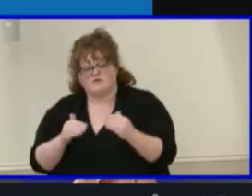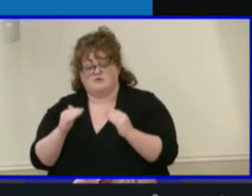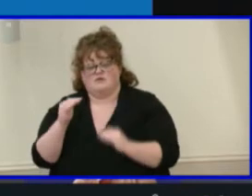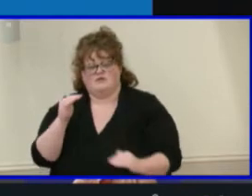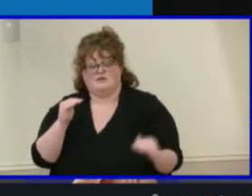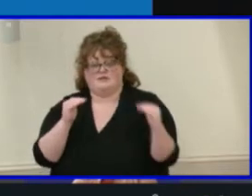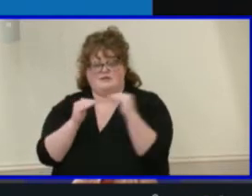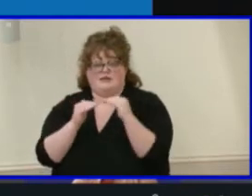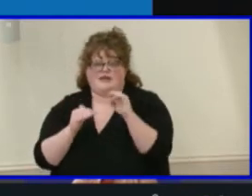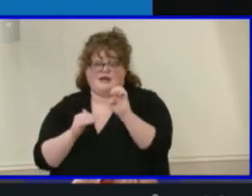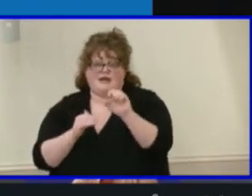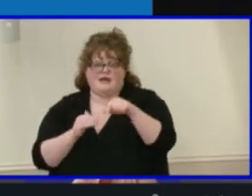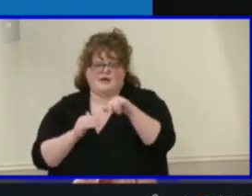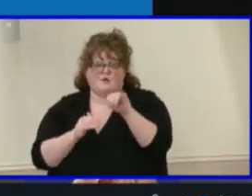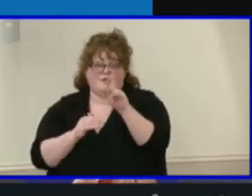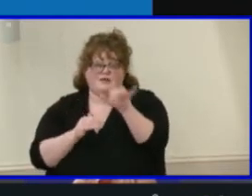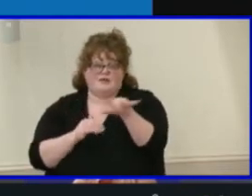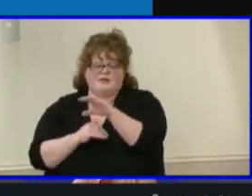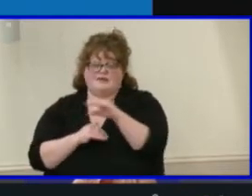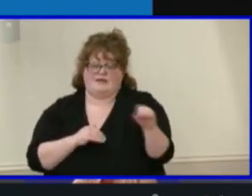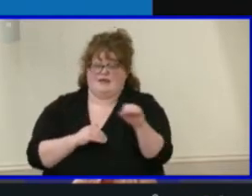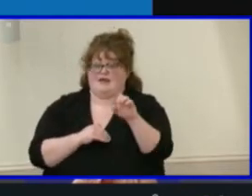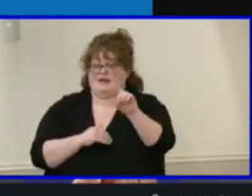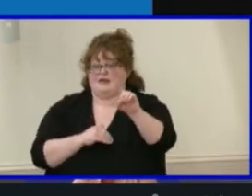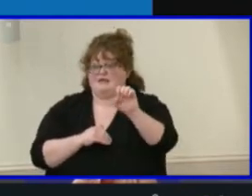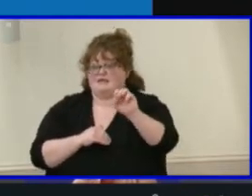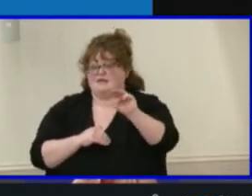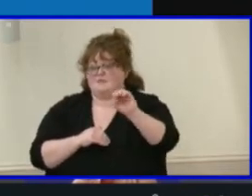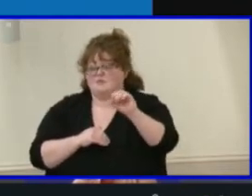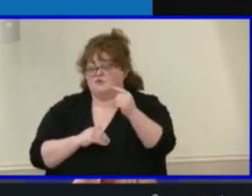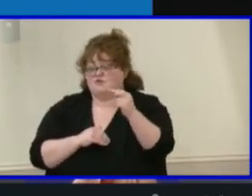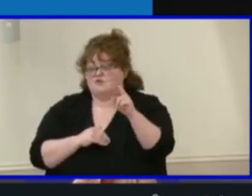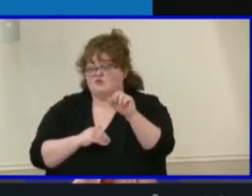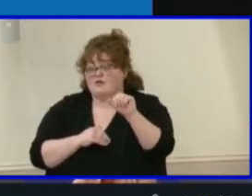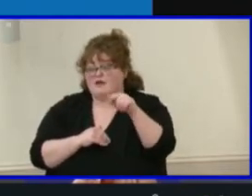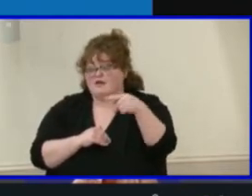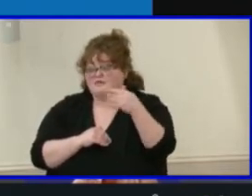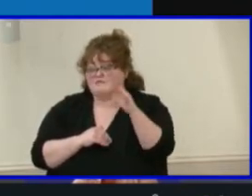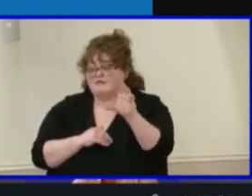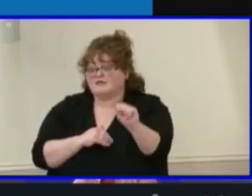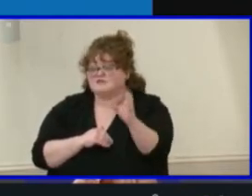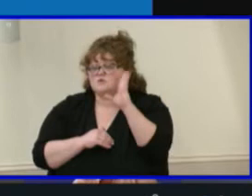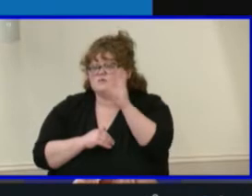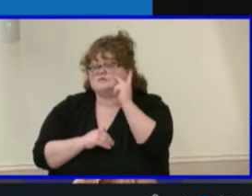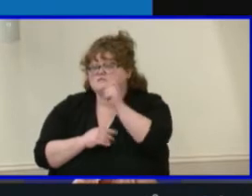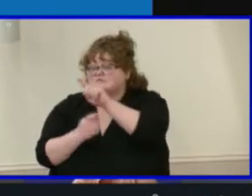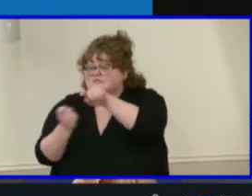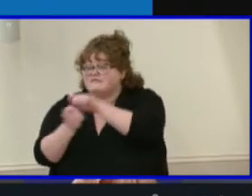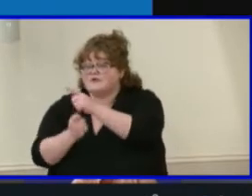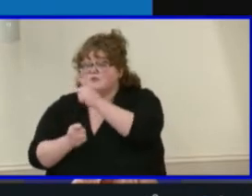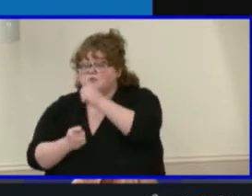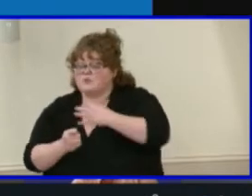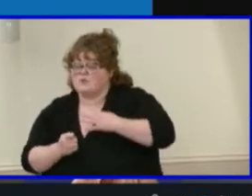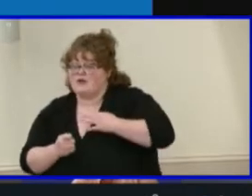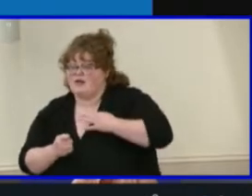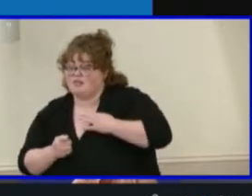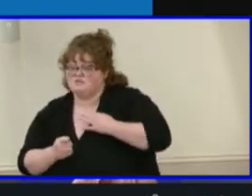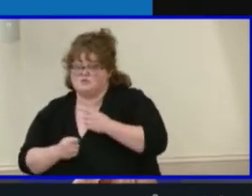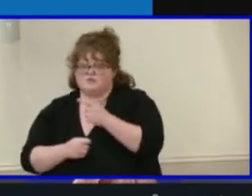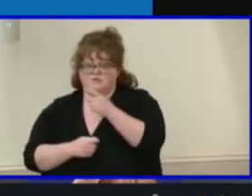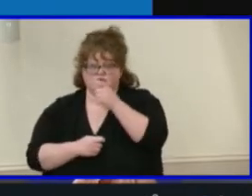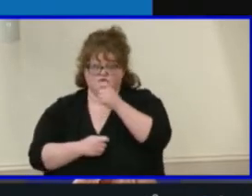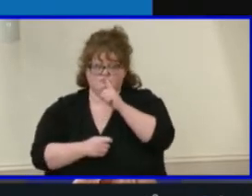and demographics. We will unpack specifically who is eligible, who is actually applying, and who